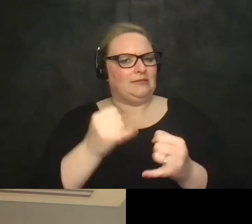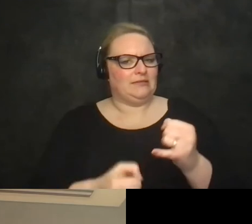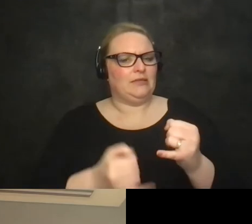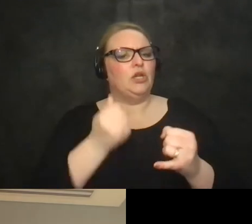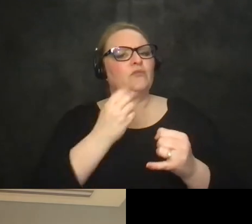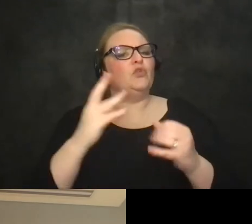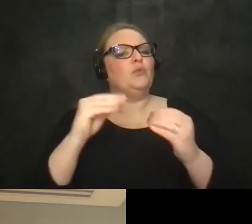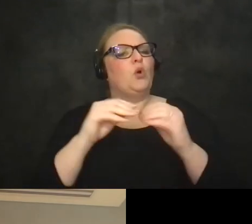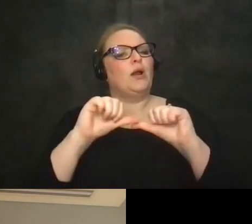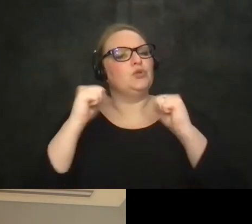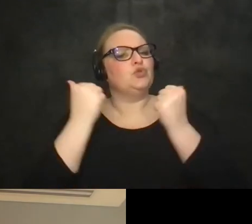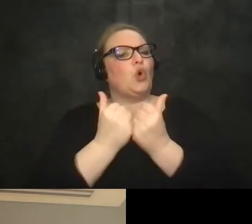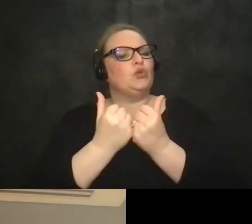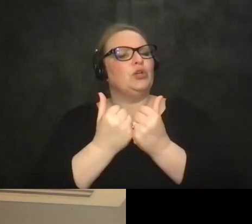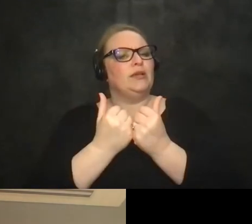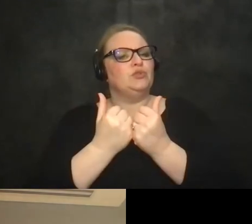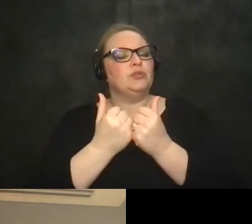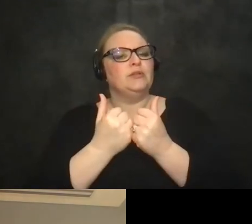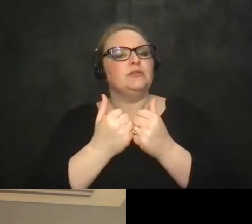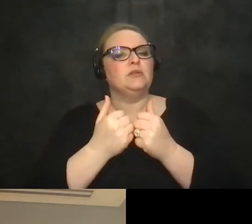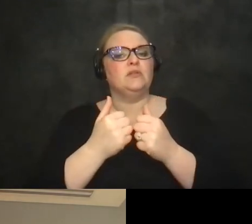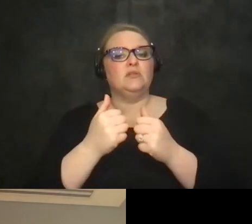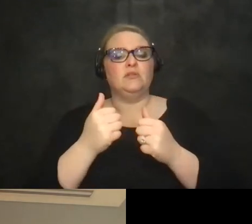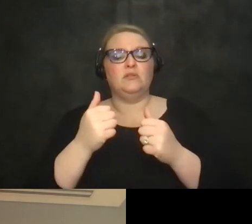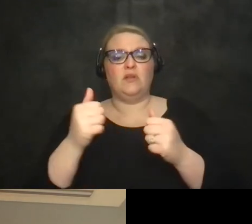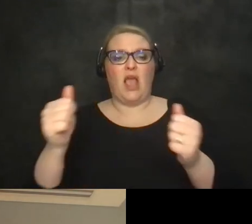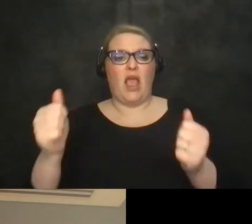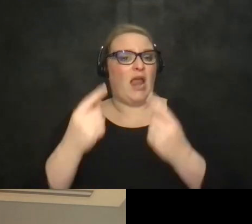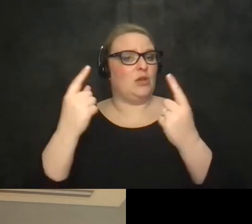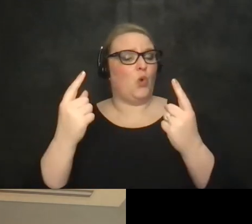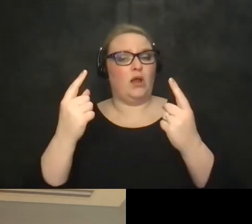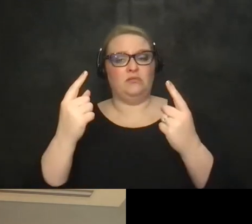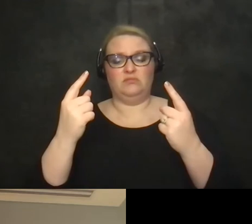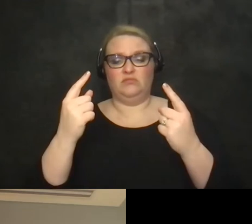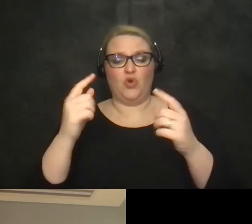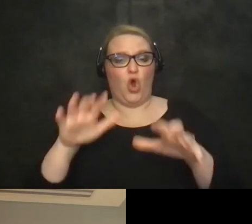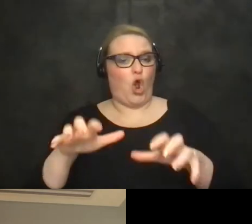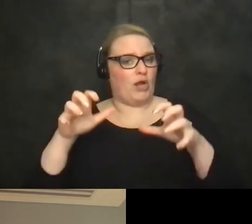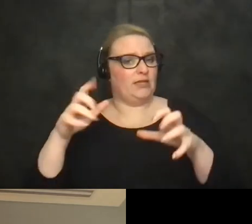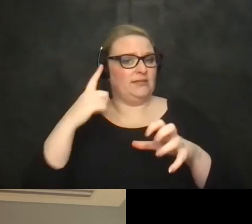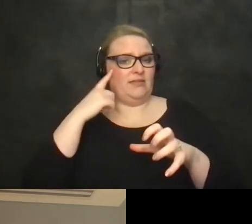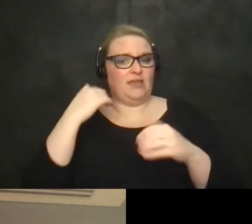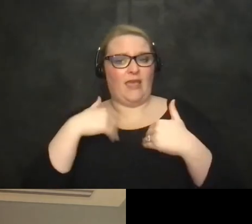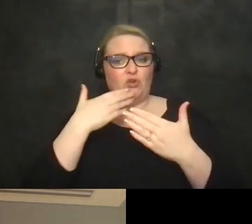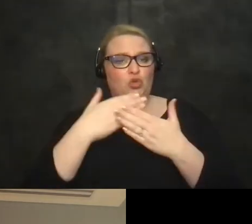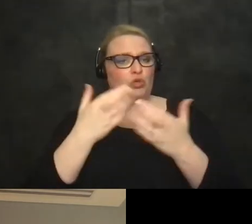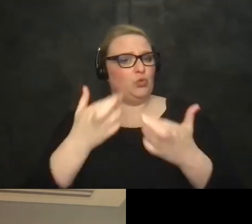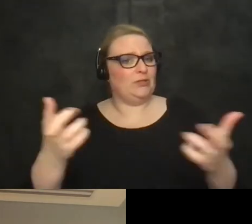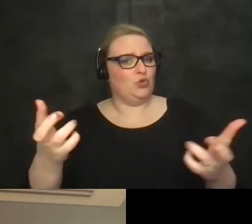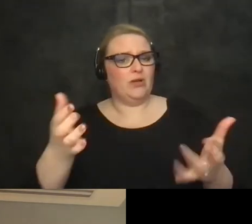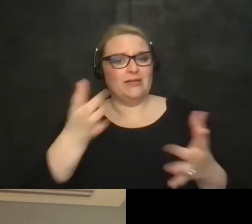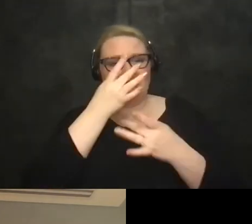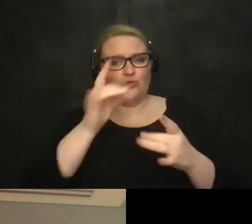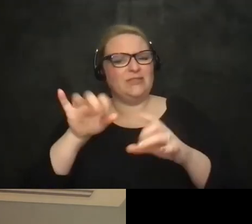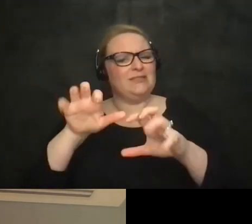associations being flagged up and do anybody who's in the audience who's got a resource that they think others might find interesting please put them into the chat